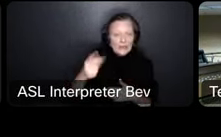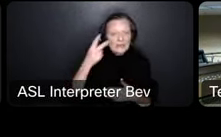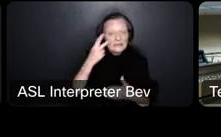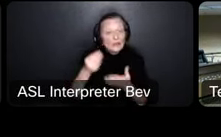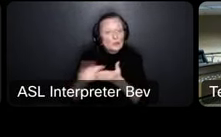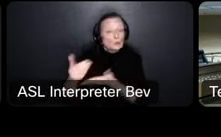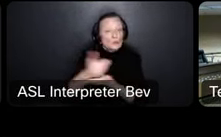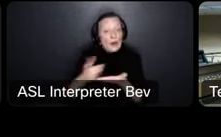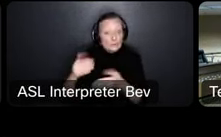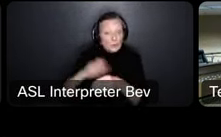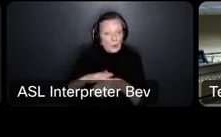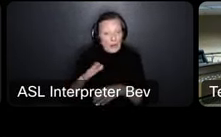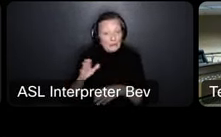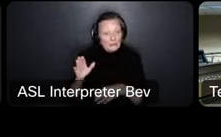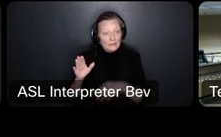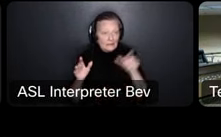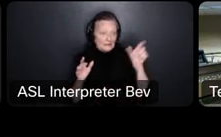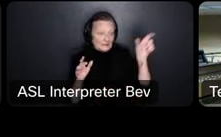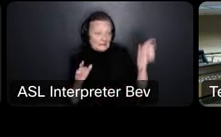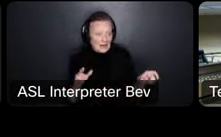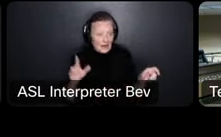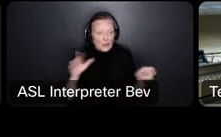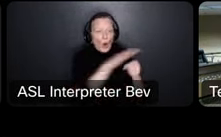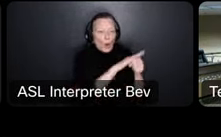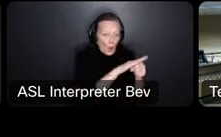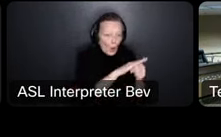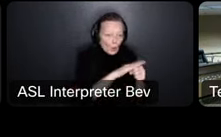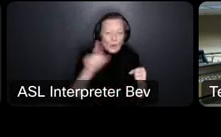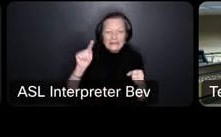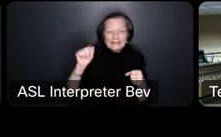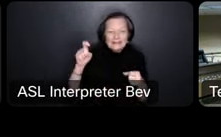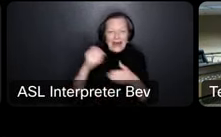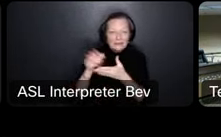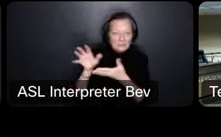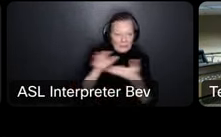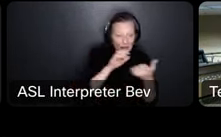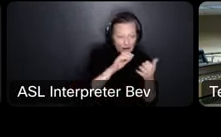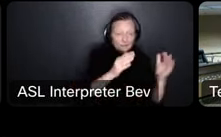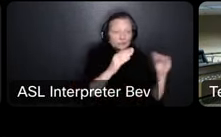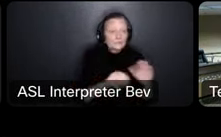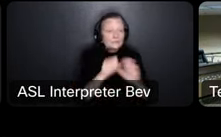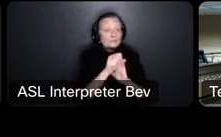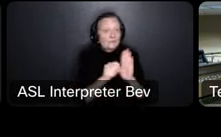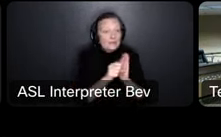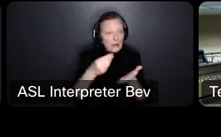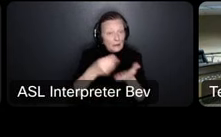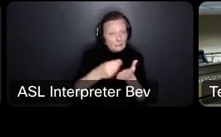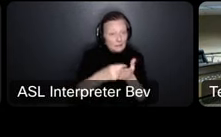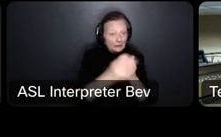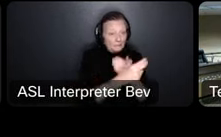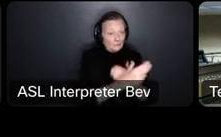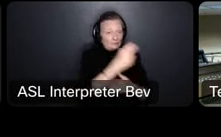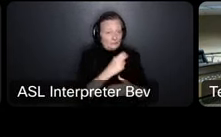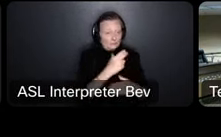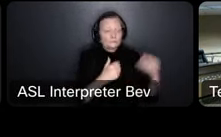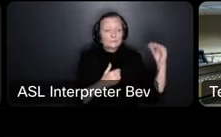side you see local revenue that's the tax money that comes in you have the state aid that's the money the state sends us and then there is some